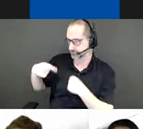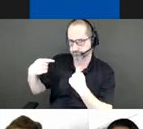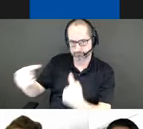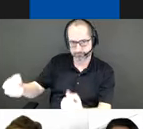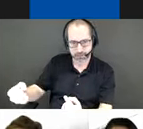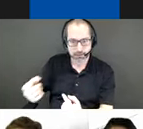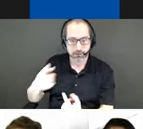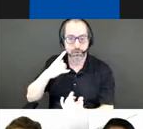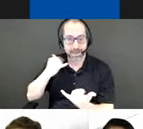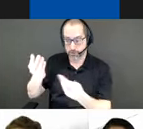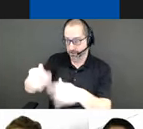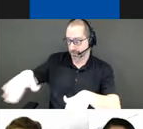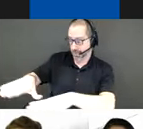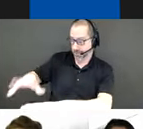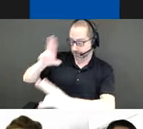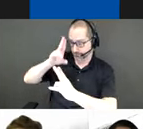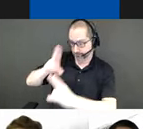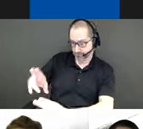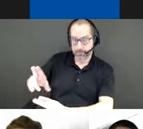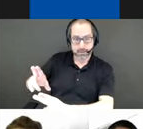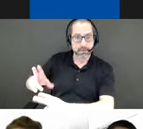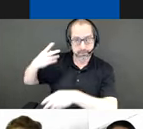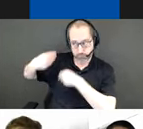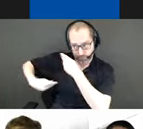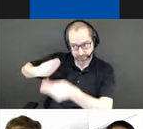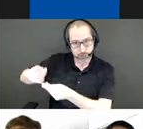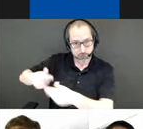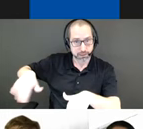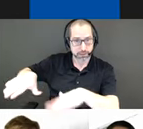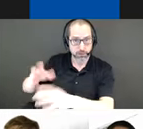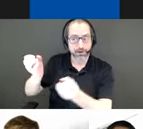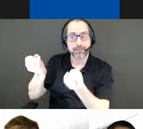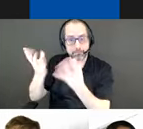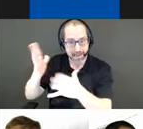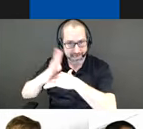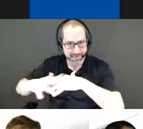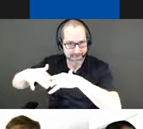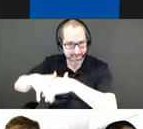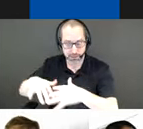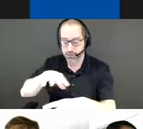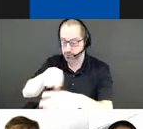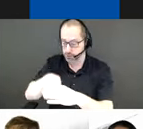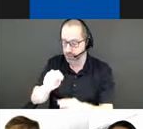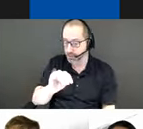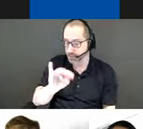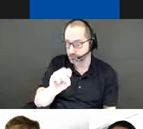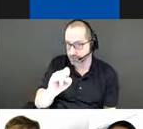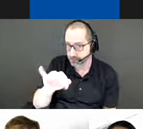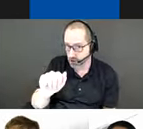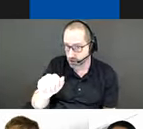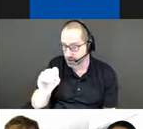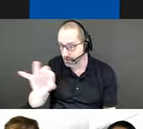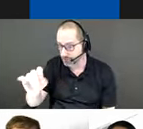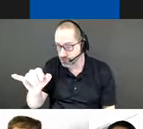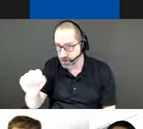land we are discussing today is on the traditional territory of many nations, including the Mississaugas of the Credit, the